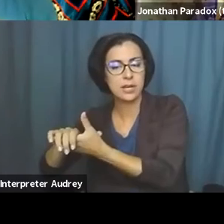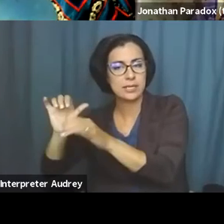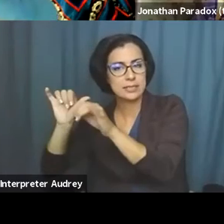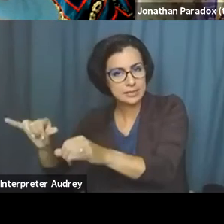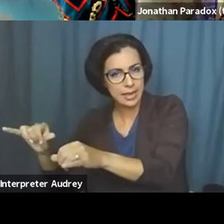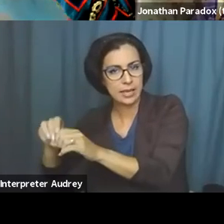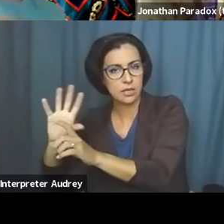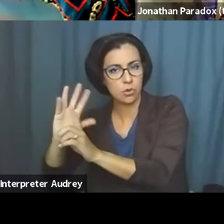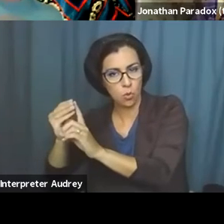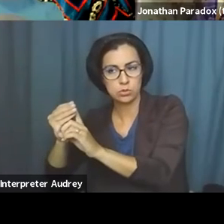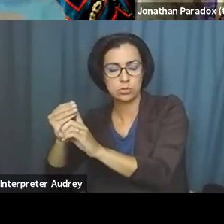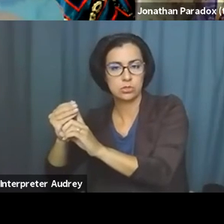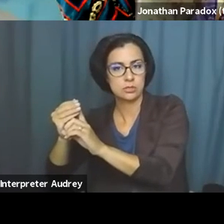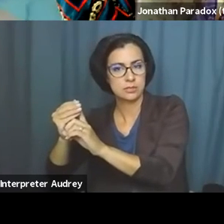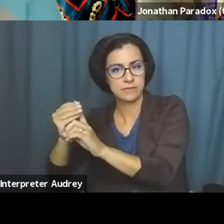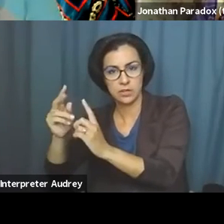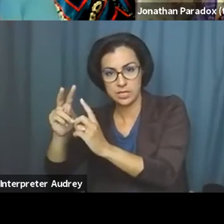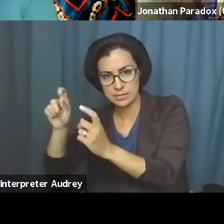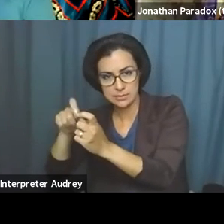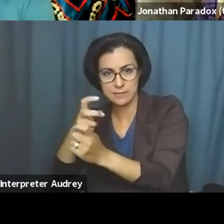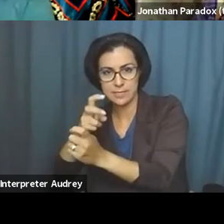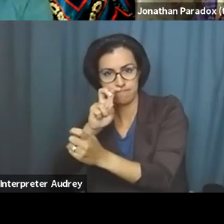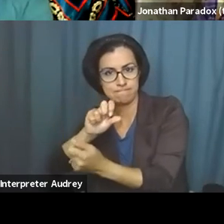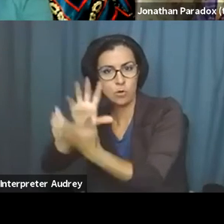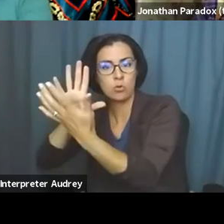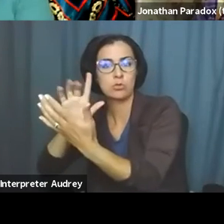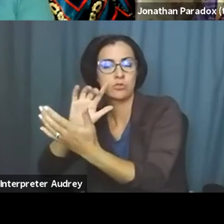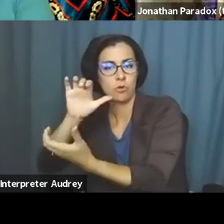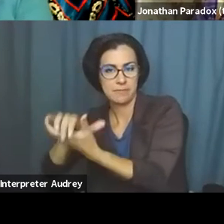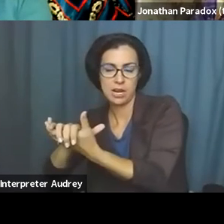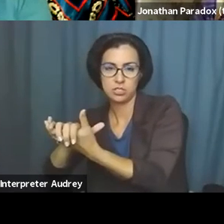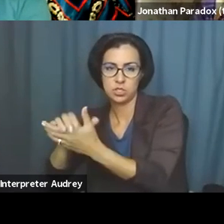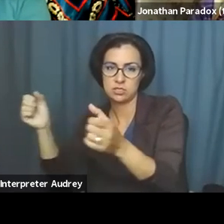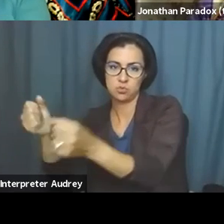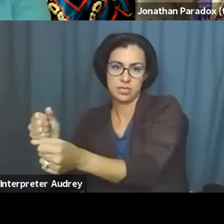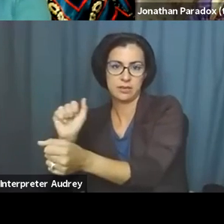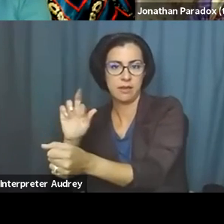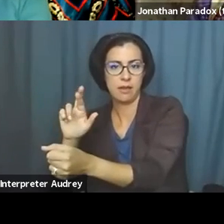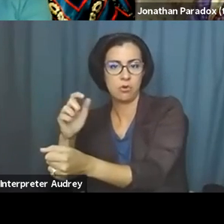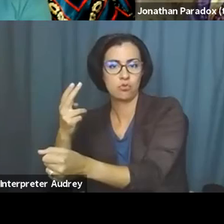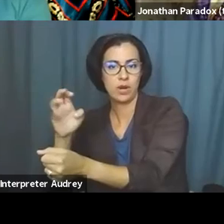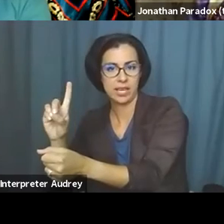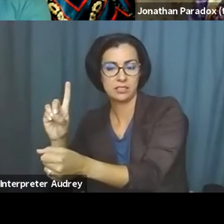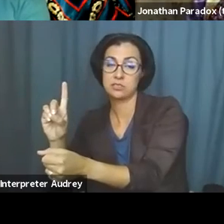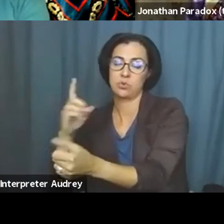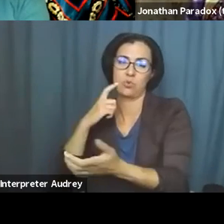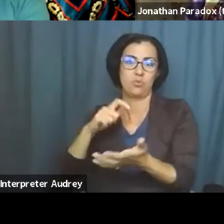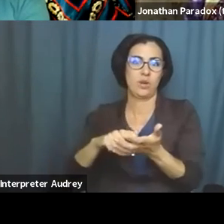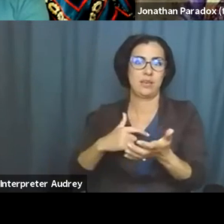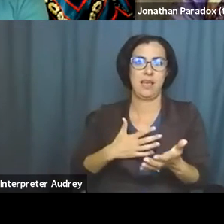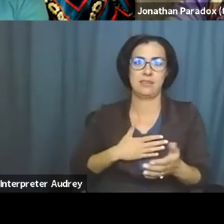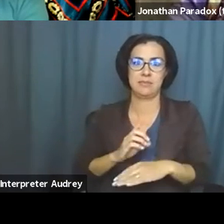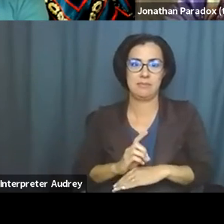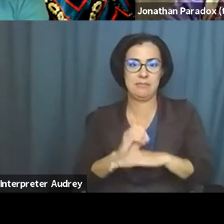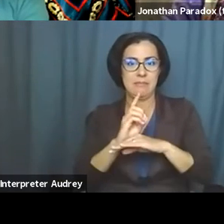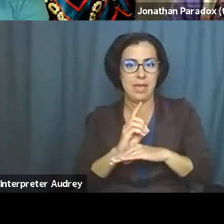specific way, um, such as, uh, through arranged marriage. So I also acknowledge my privilege in being brought up in California